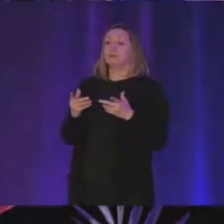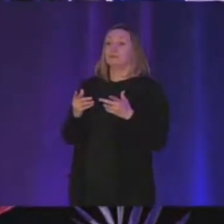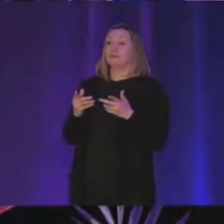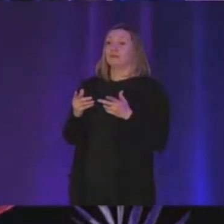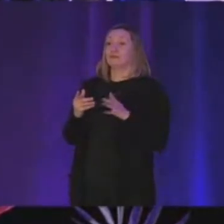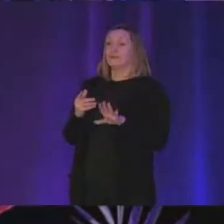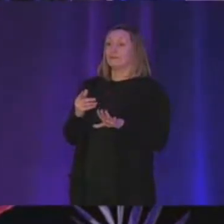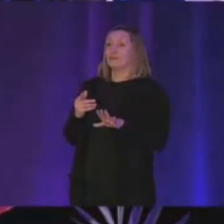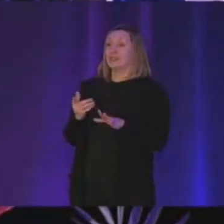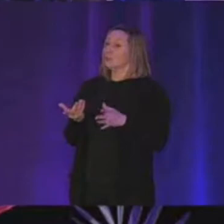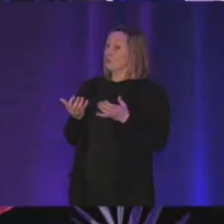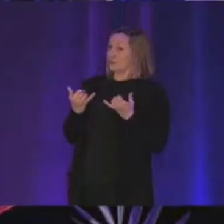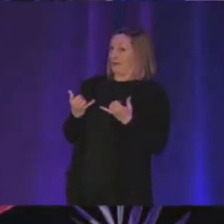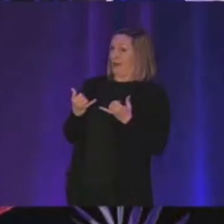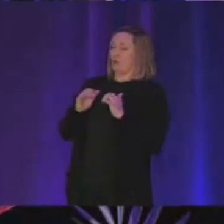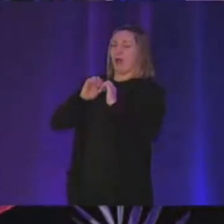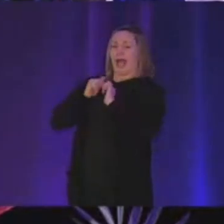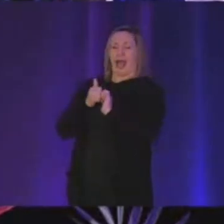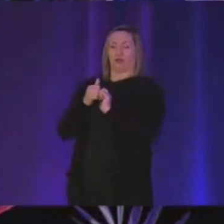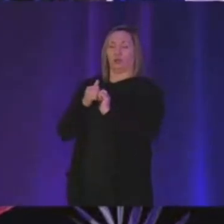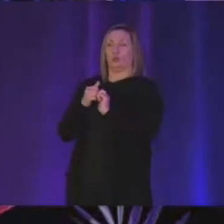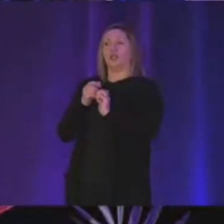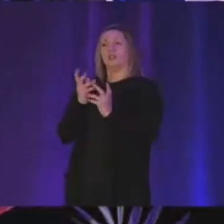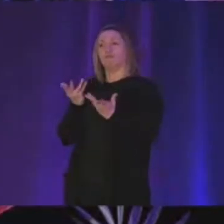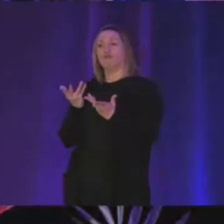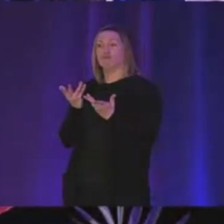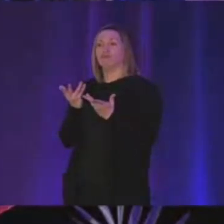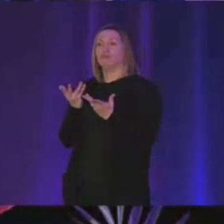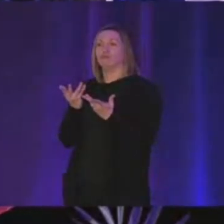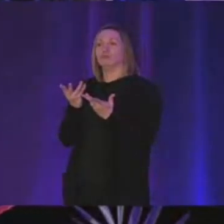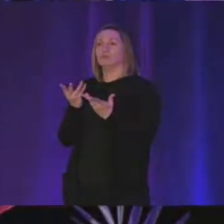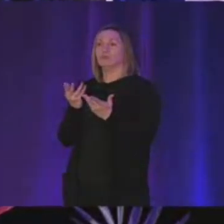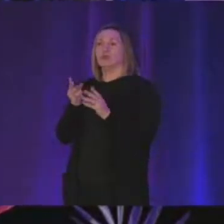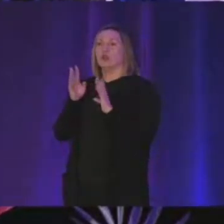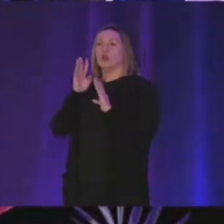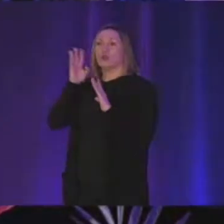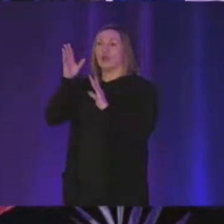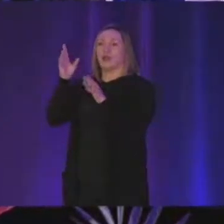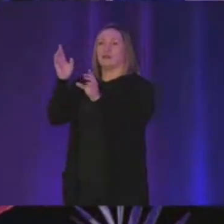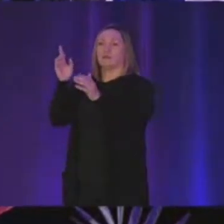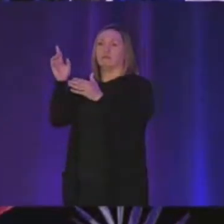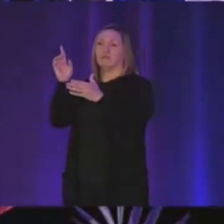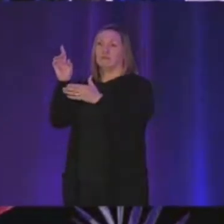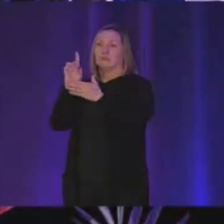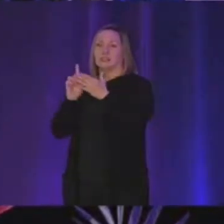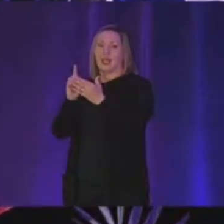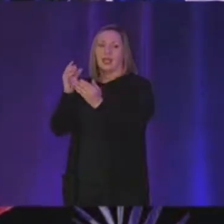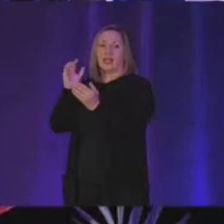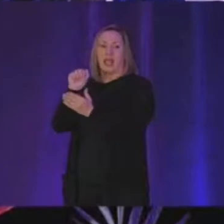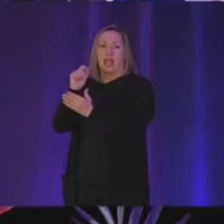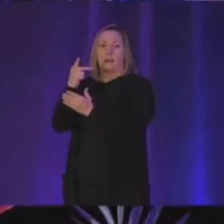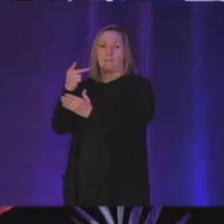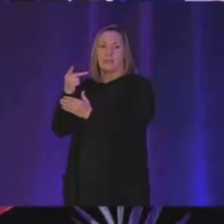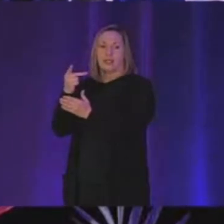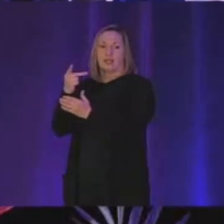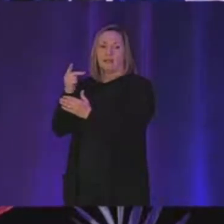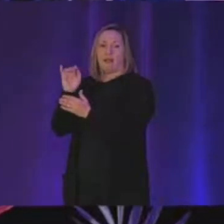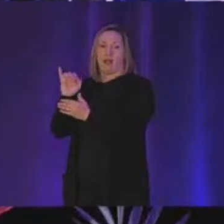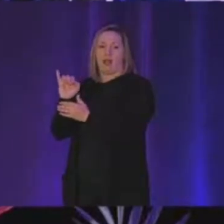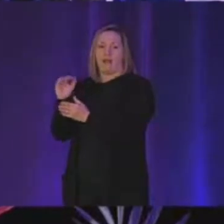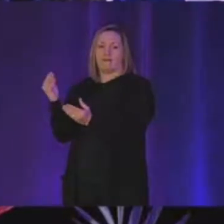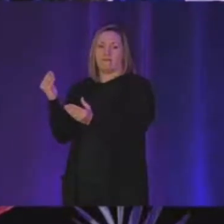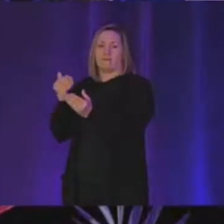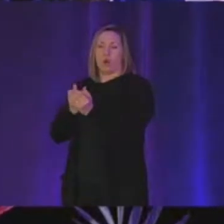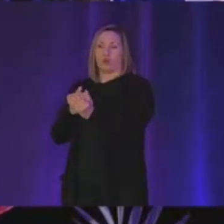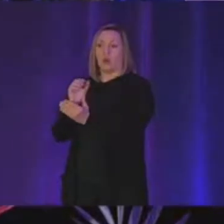now like how do we actually make uh you like create and design an api for this and so uh now